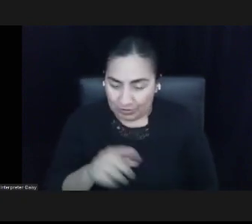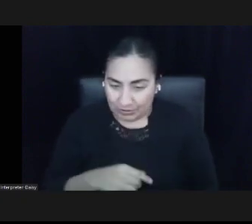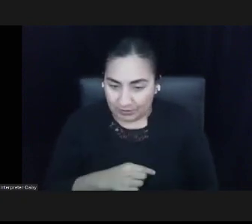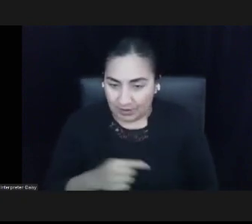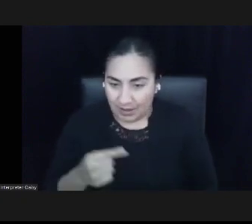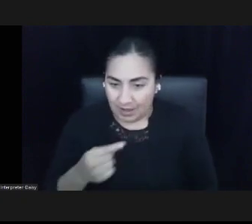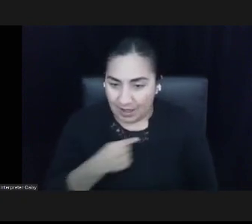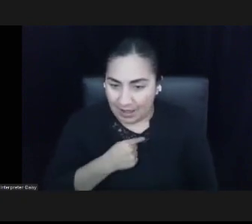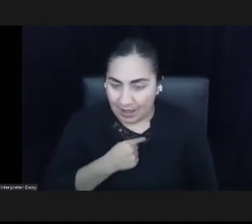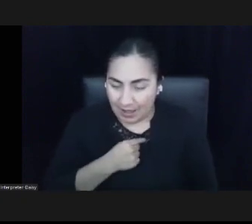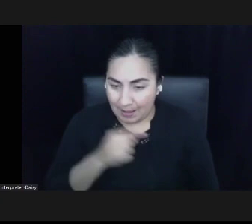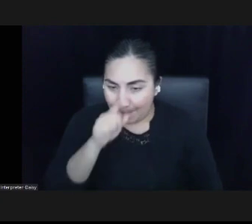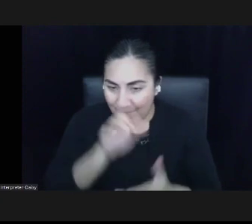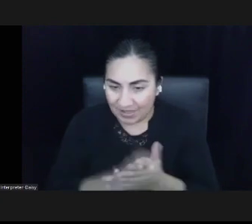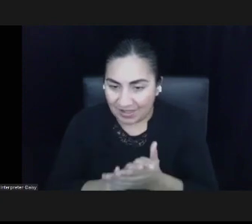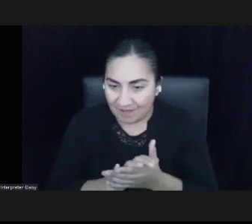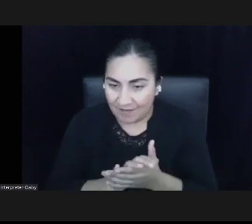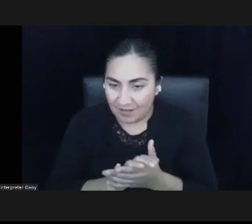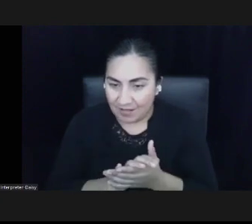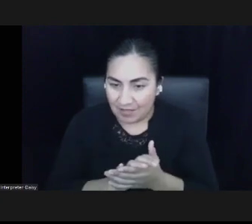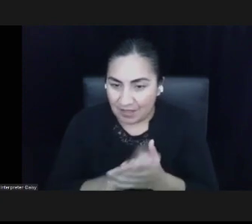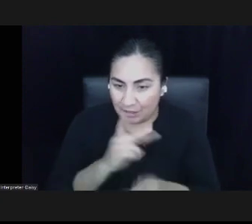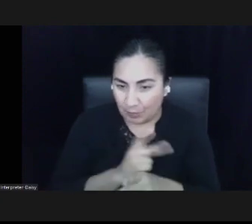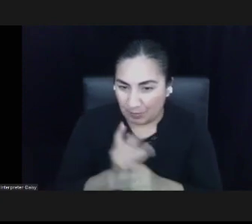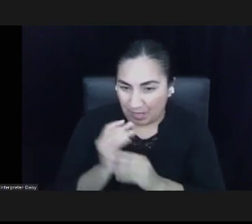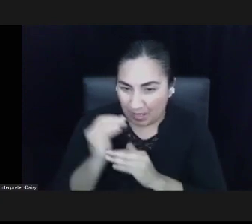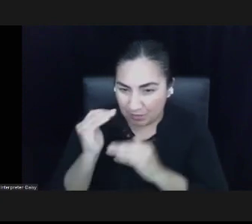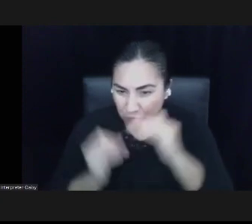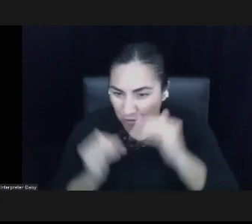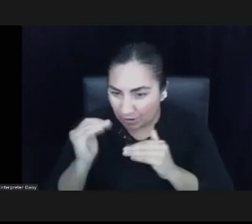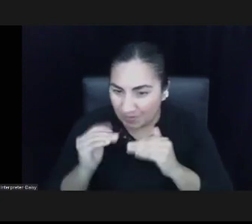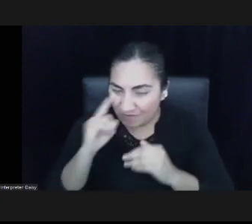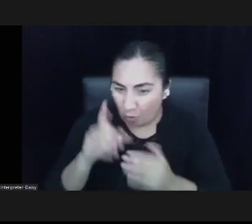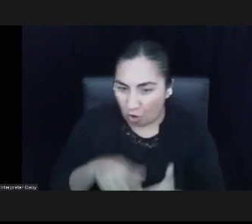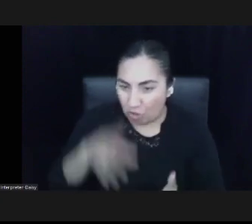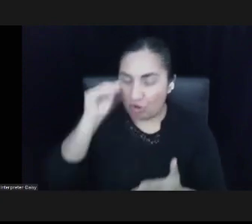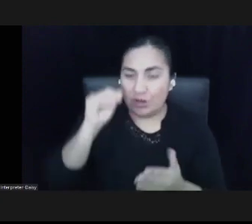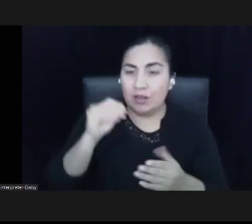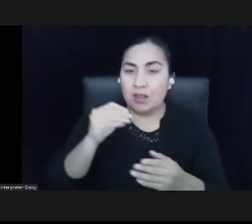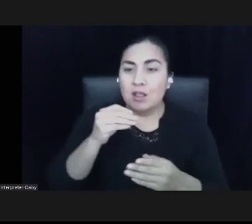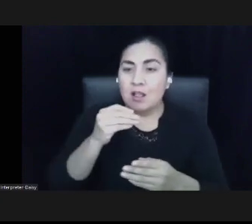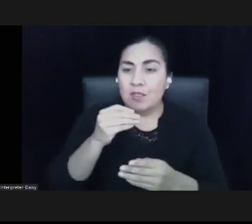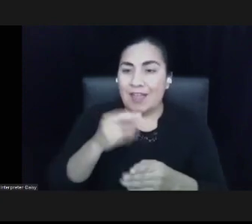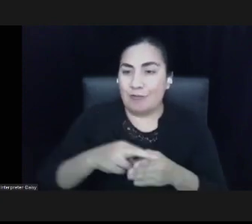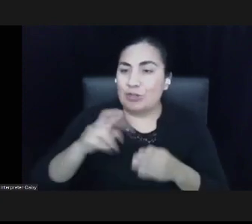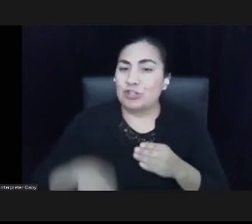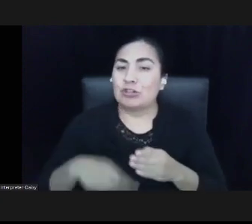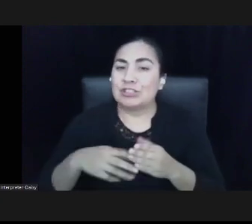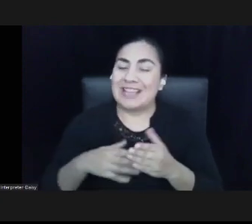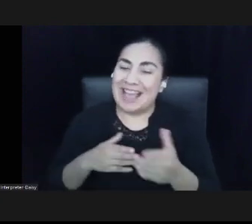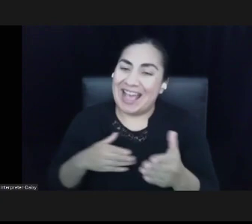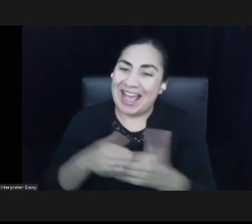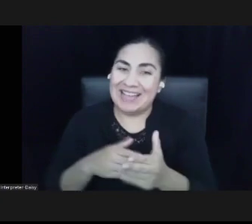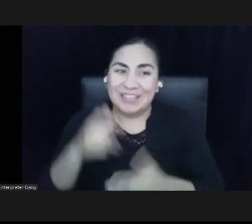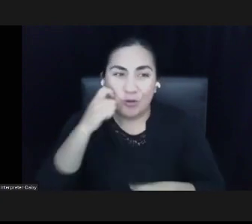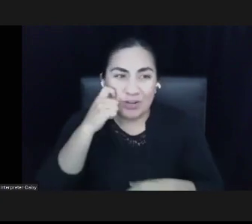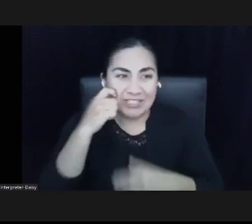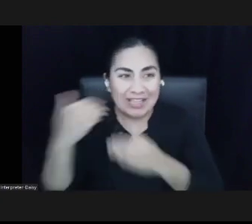as the ideal tension point for learning that results in anti-racist accountability and change is very important.